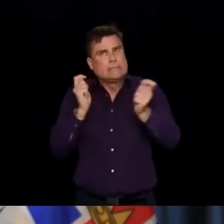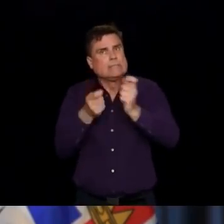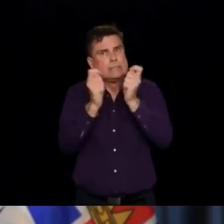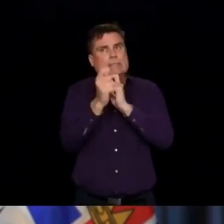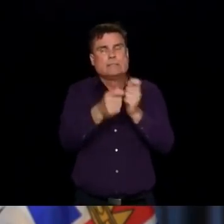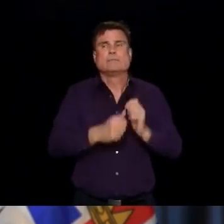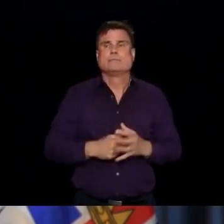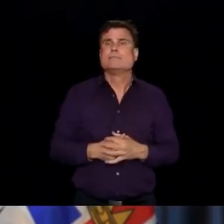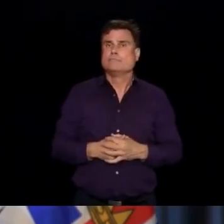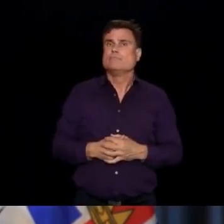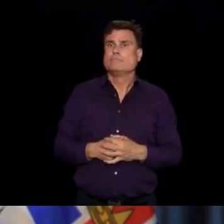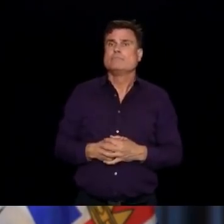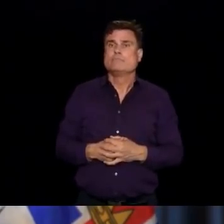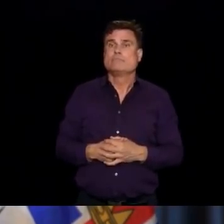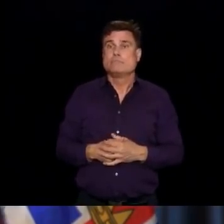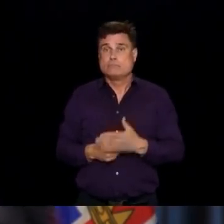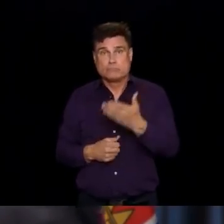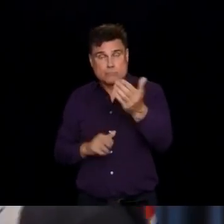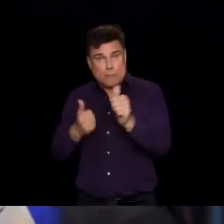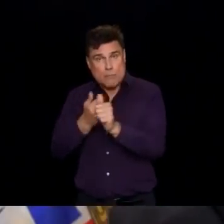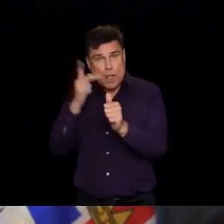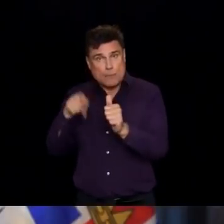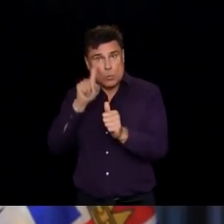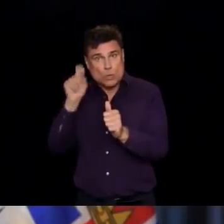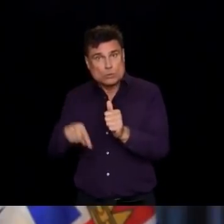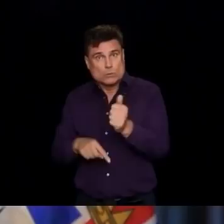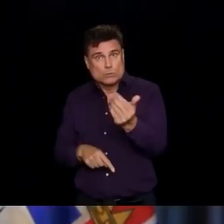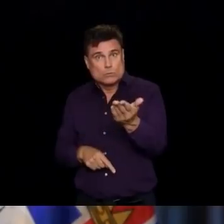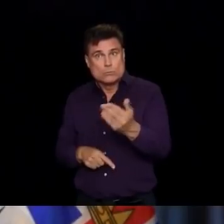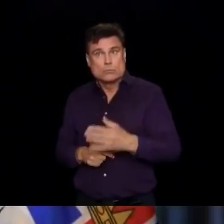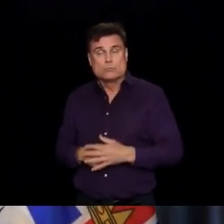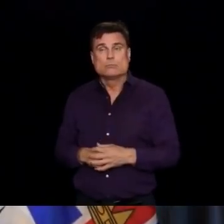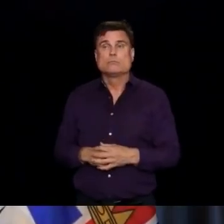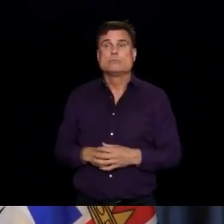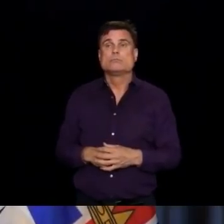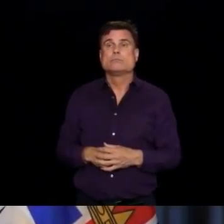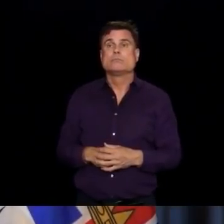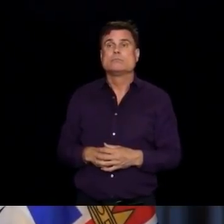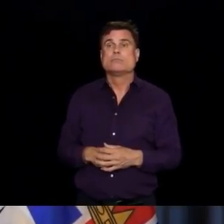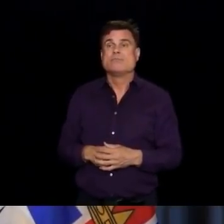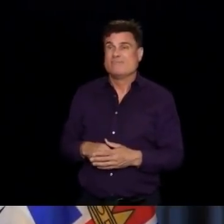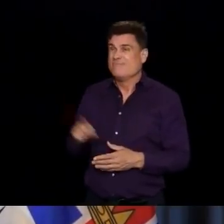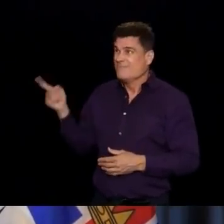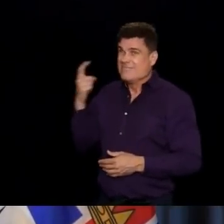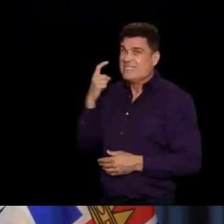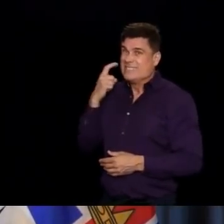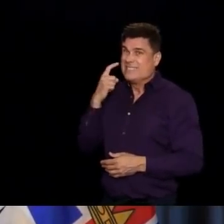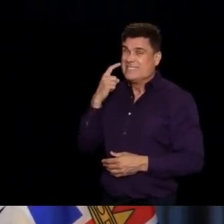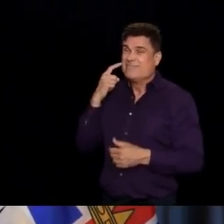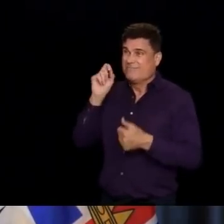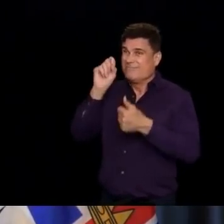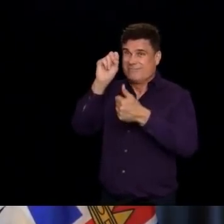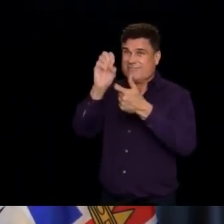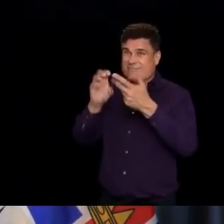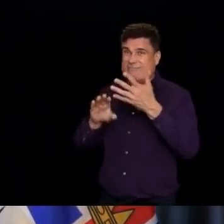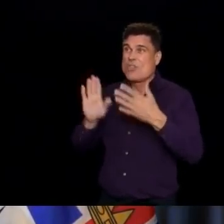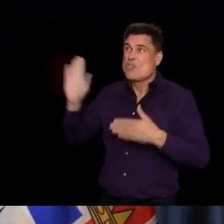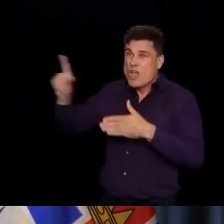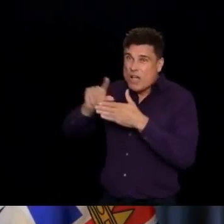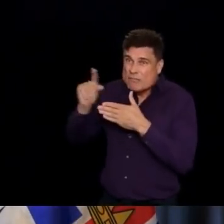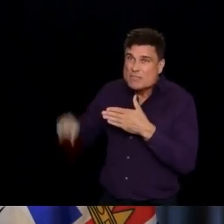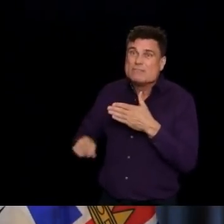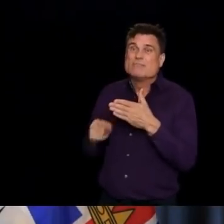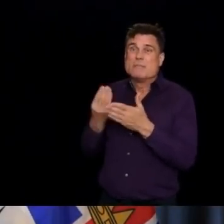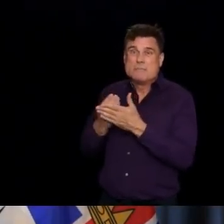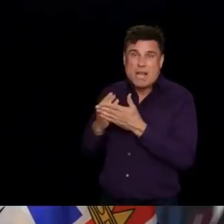to make progress. Do you have a follow-up, Tanya? Please, Minister, just hearing you list all of those things that you've done since your